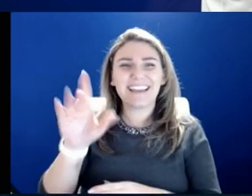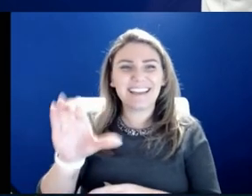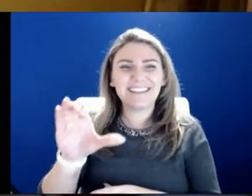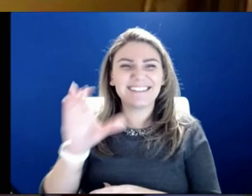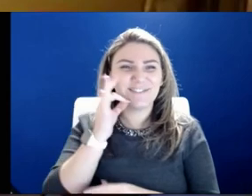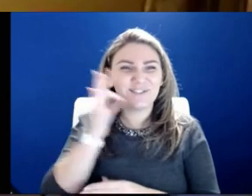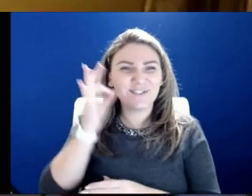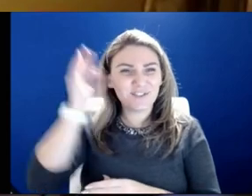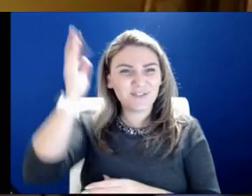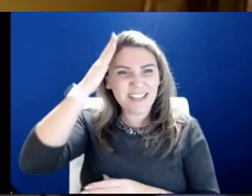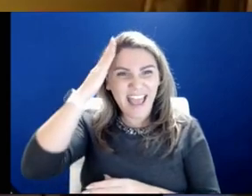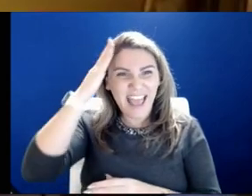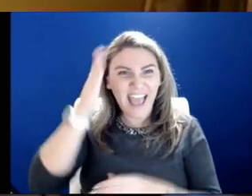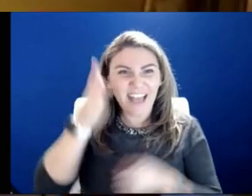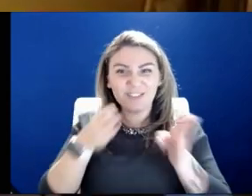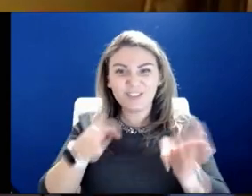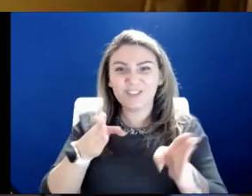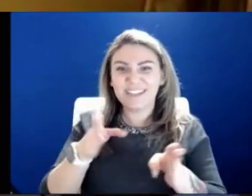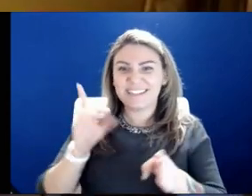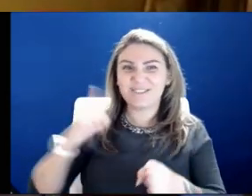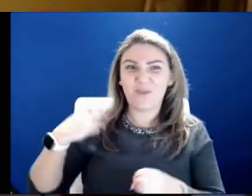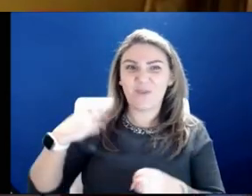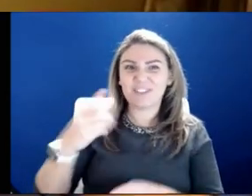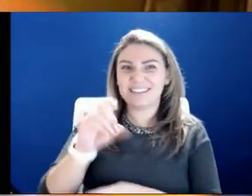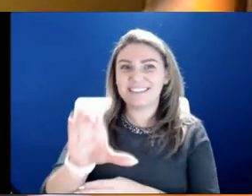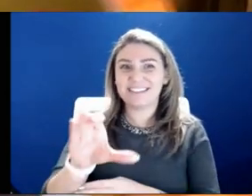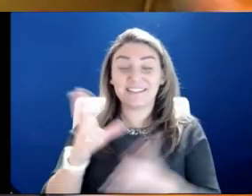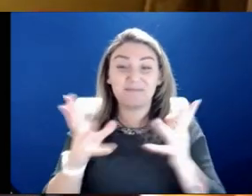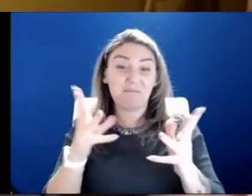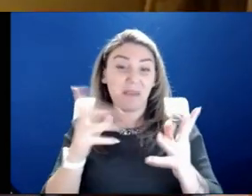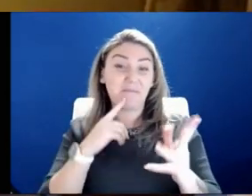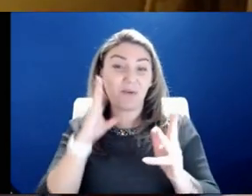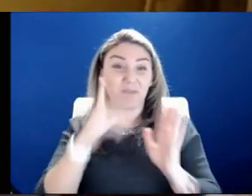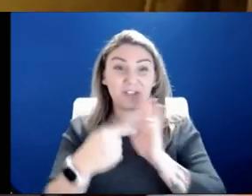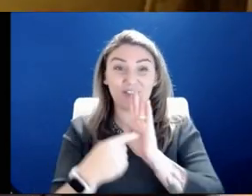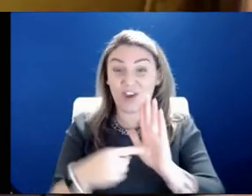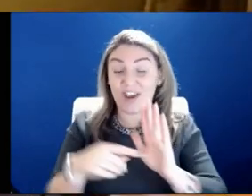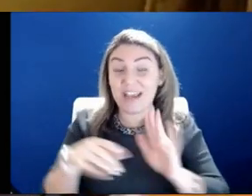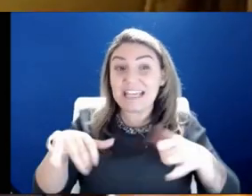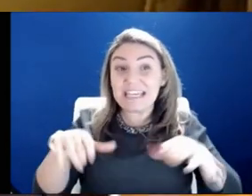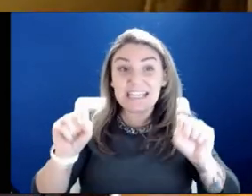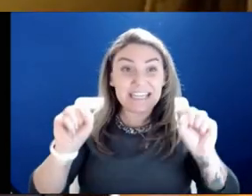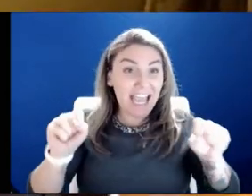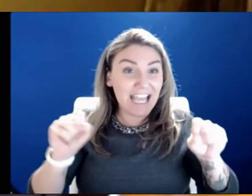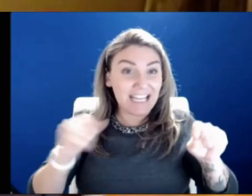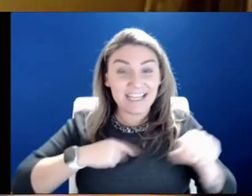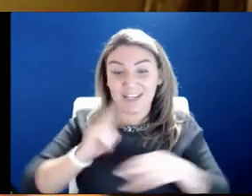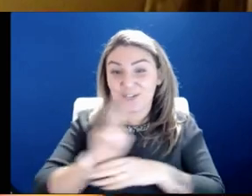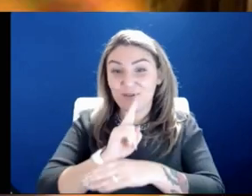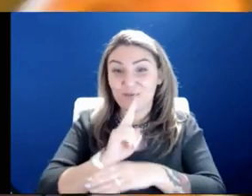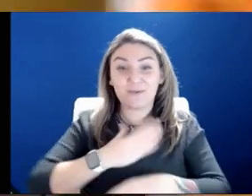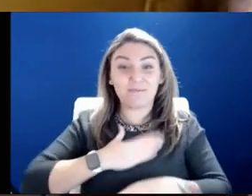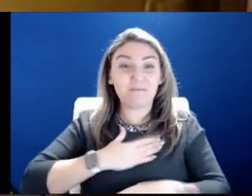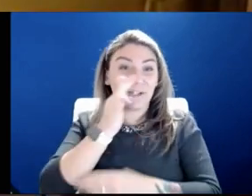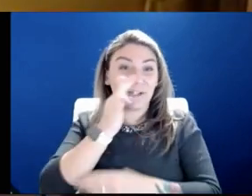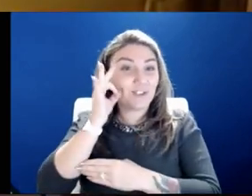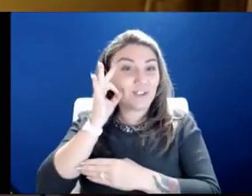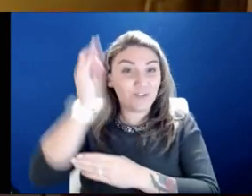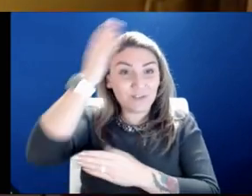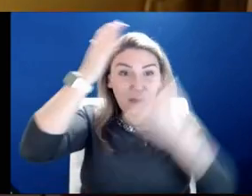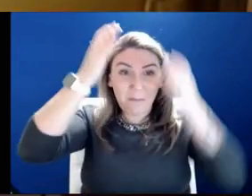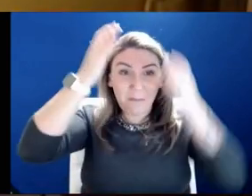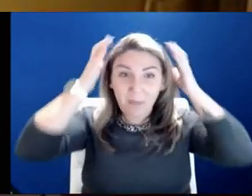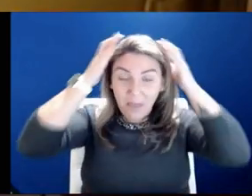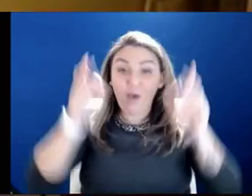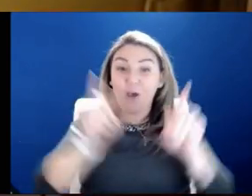So maybe for a future appearance on this show, I will show you that, yes, I wear my chief's cap on the streets of DC. I will also say